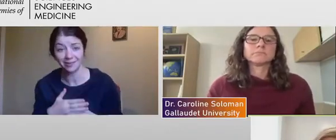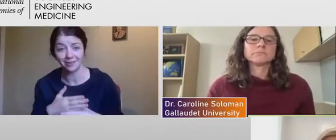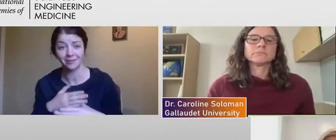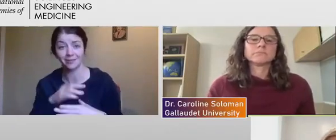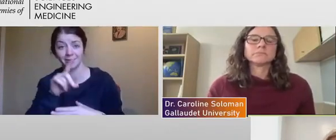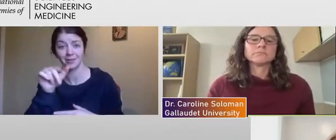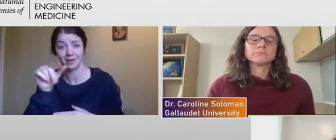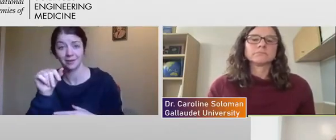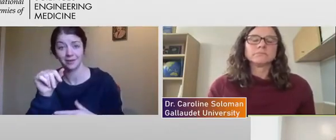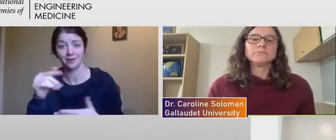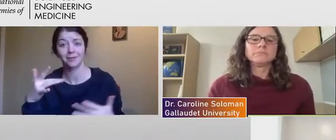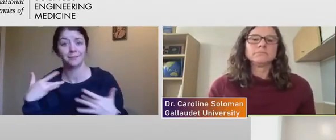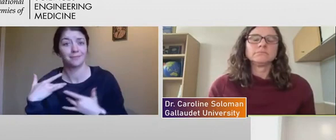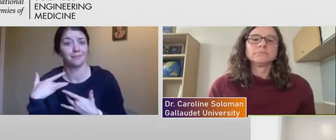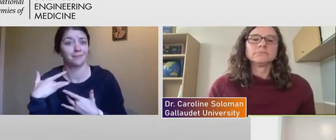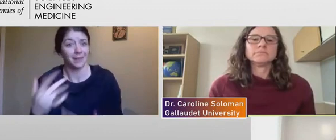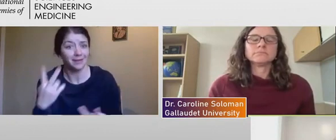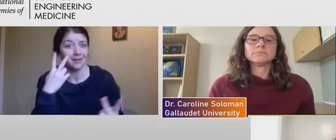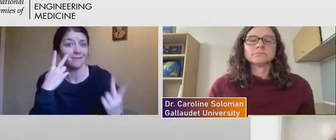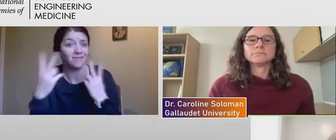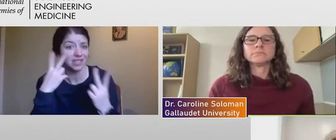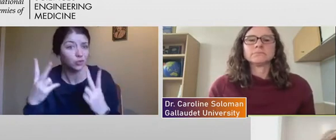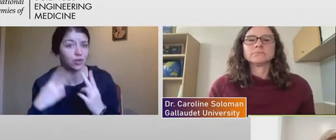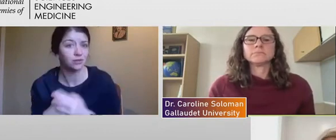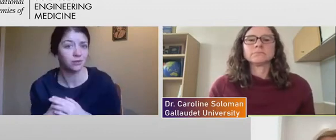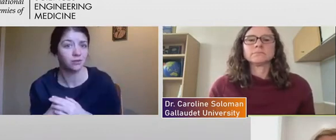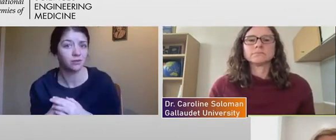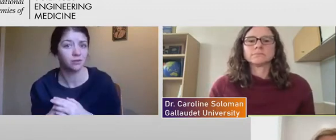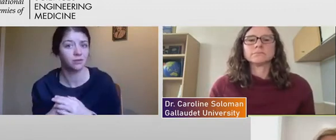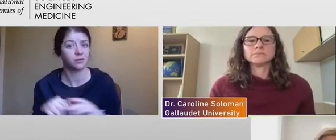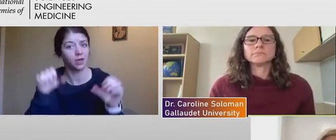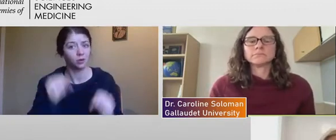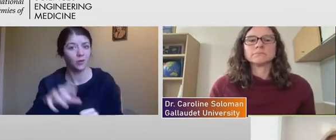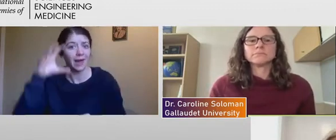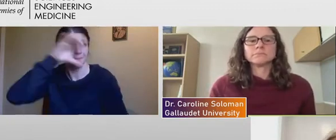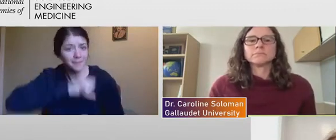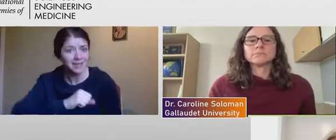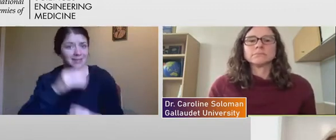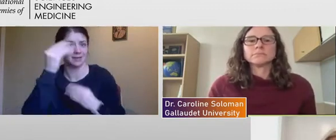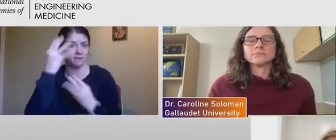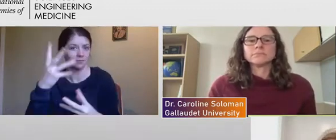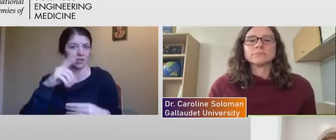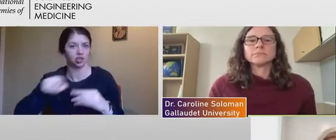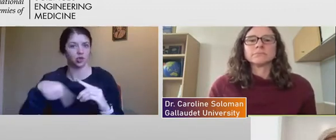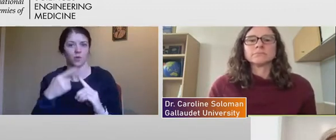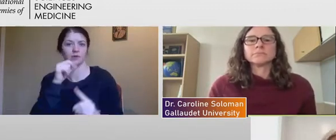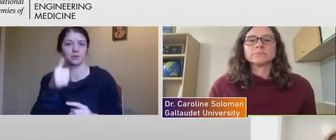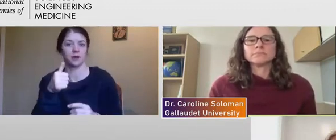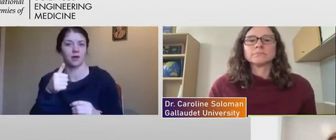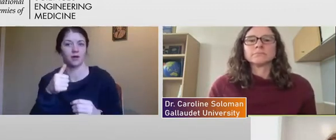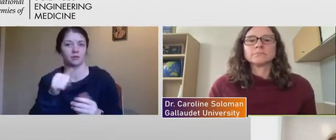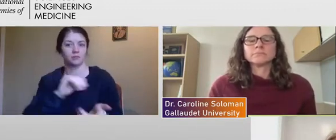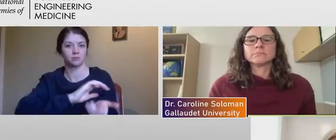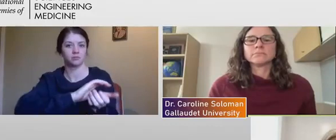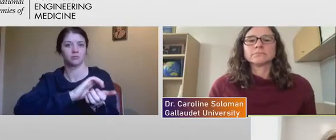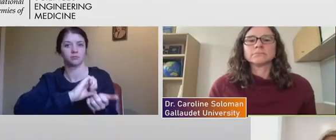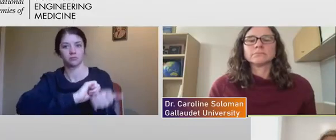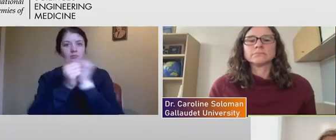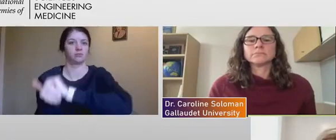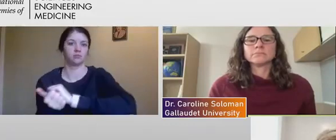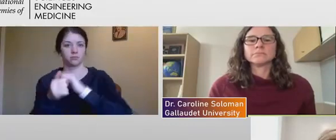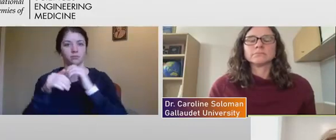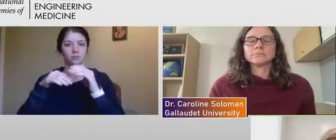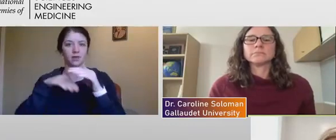and, um, you can miss a lot of information when that's not made accessible with alt text and